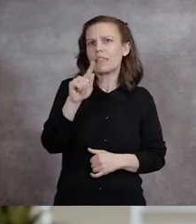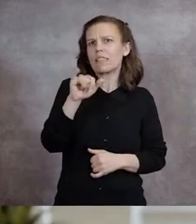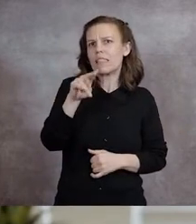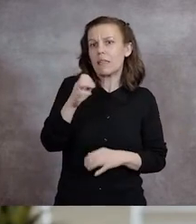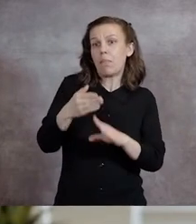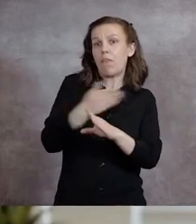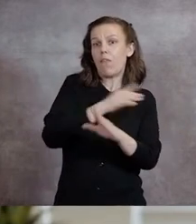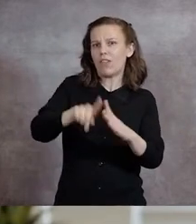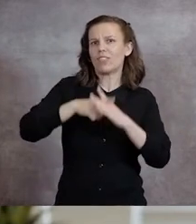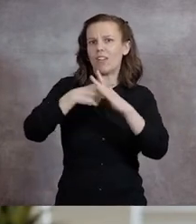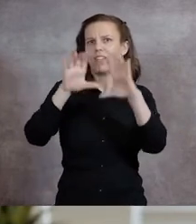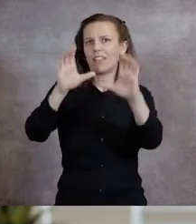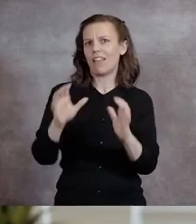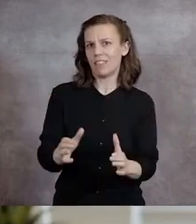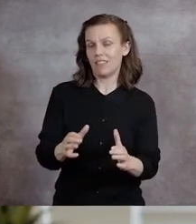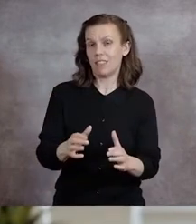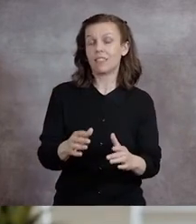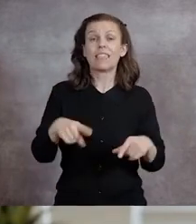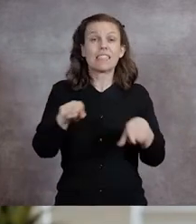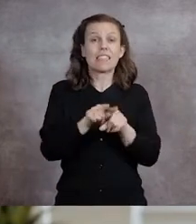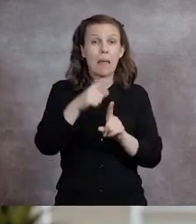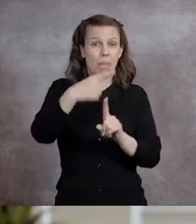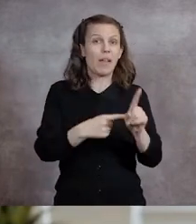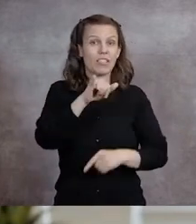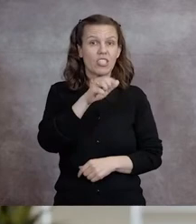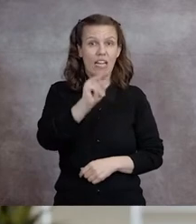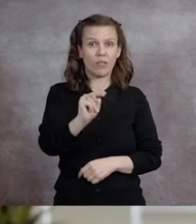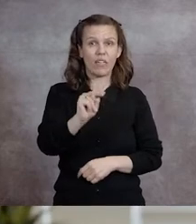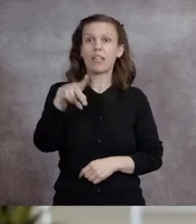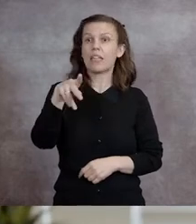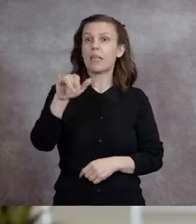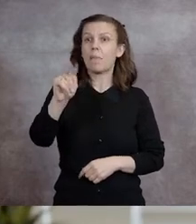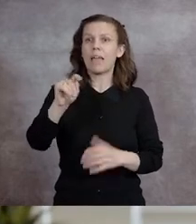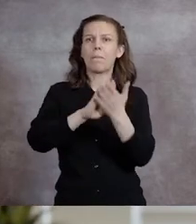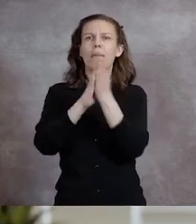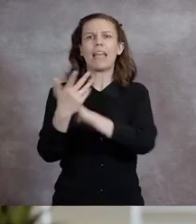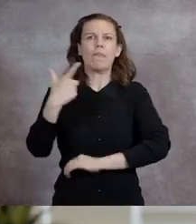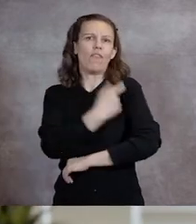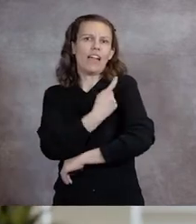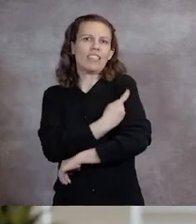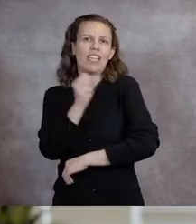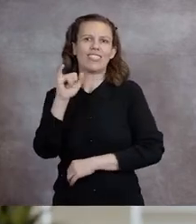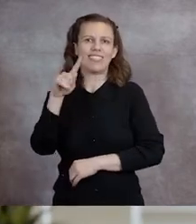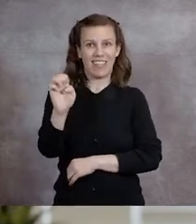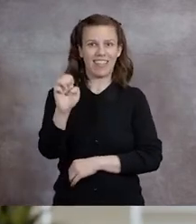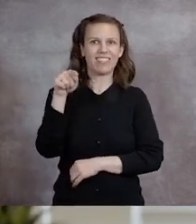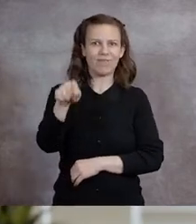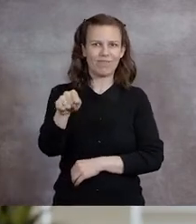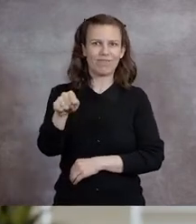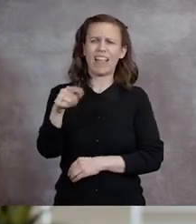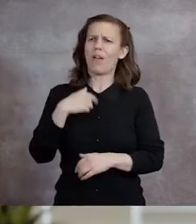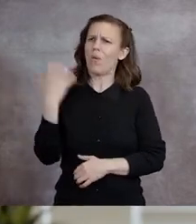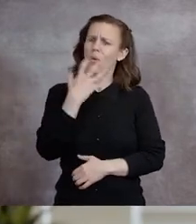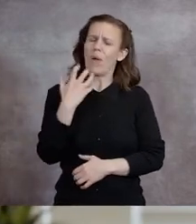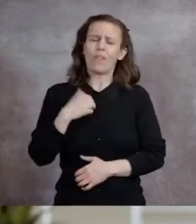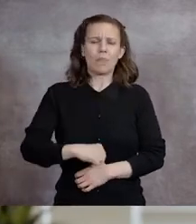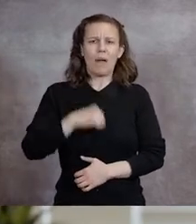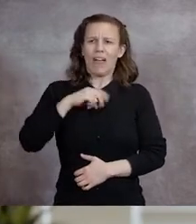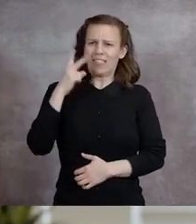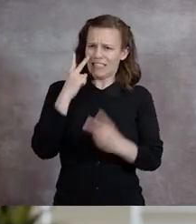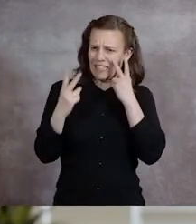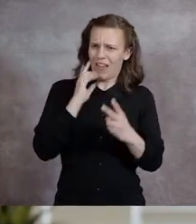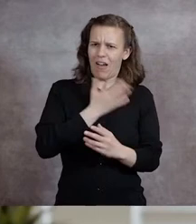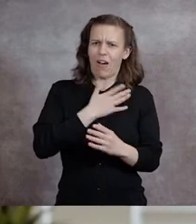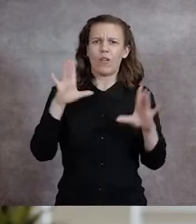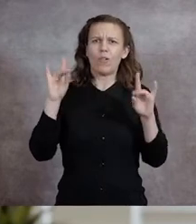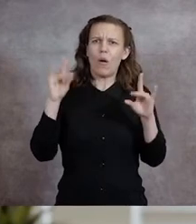began. That same month, we opened the pit as a vaccination site, and I was never prouder than I was